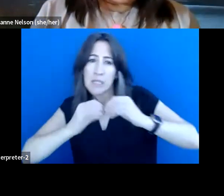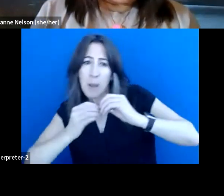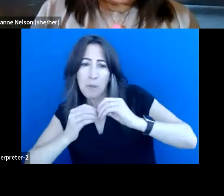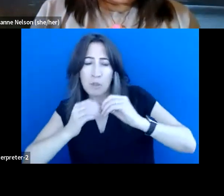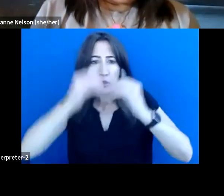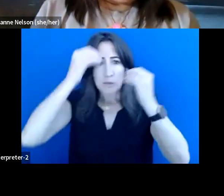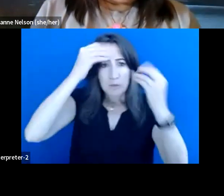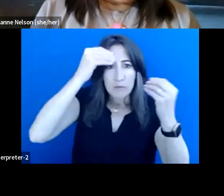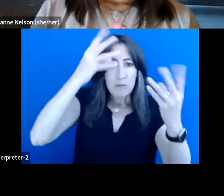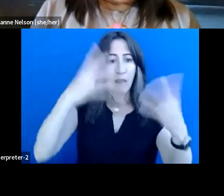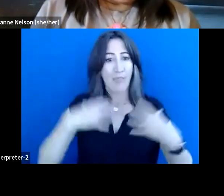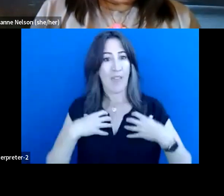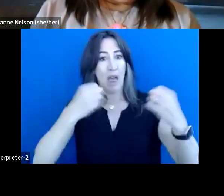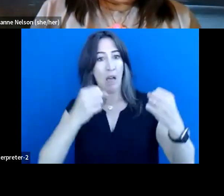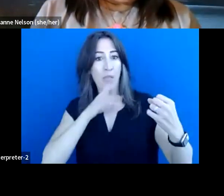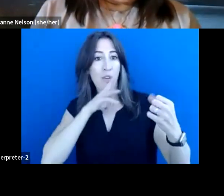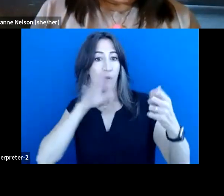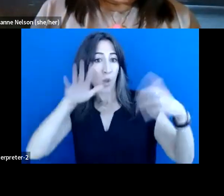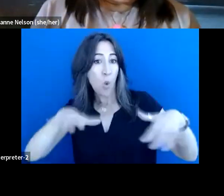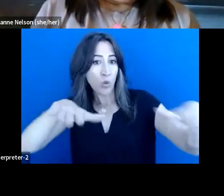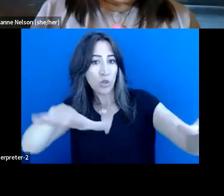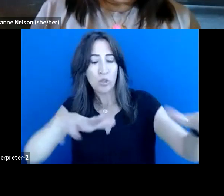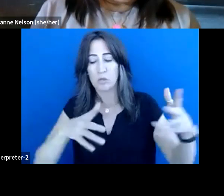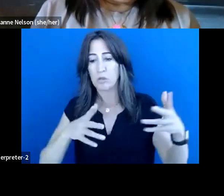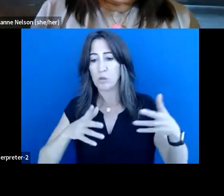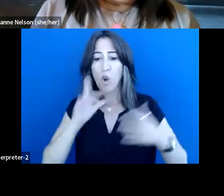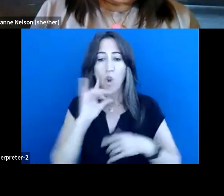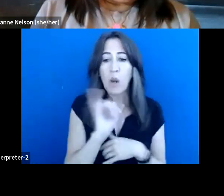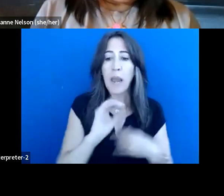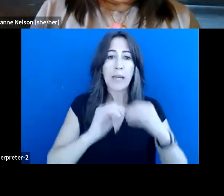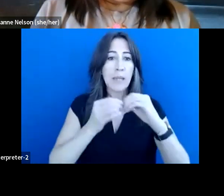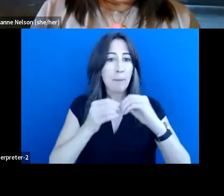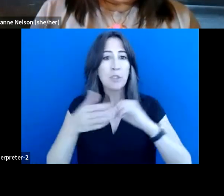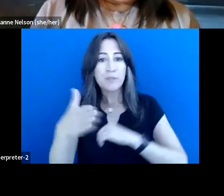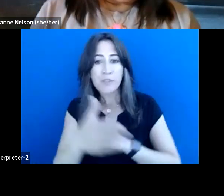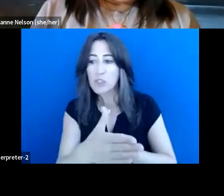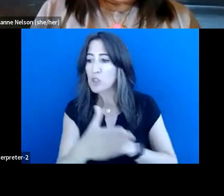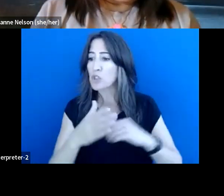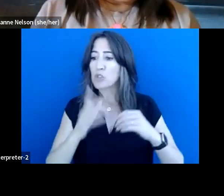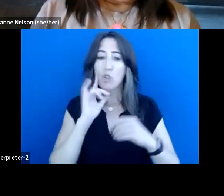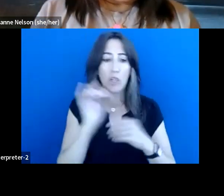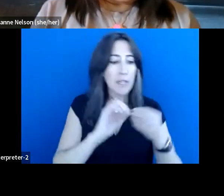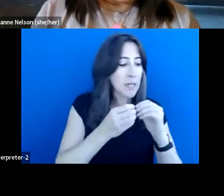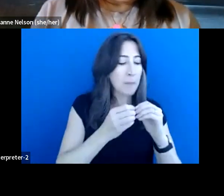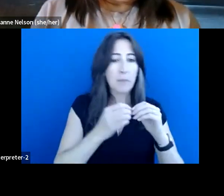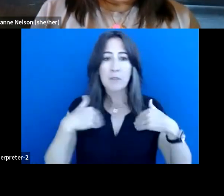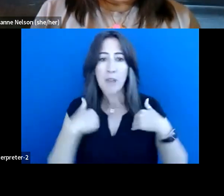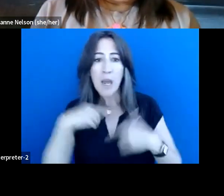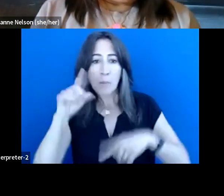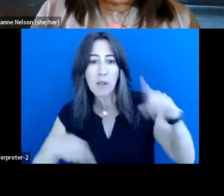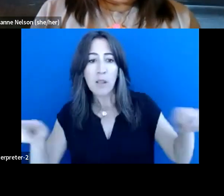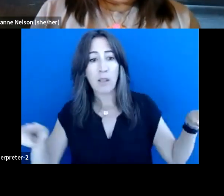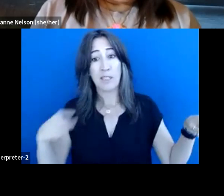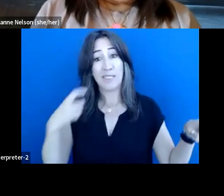coastal health, where, where a fishing, uh, stock levels are at, uh, Christine, you know, when you talked about the, the fish reconciliation